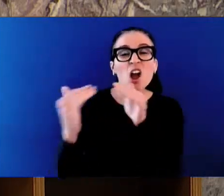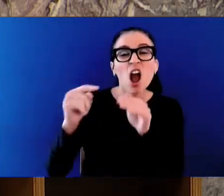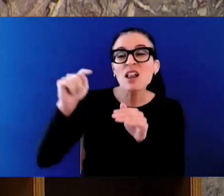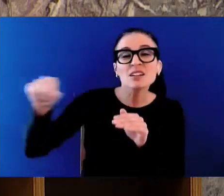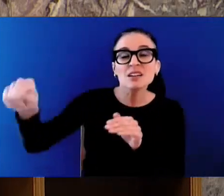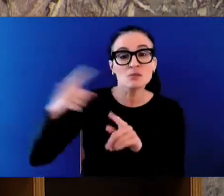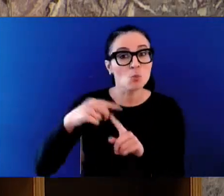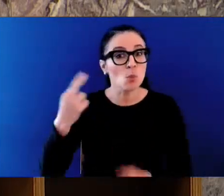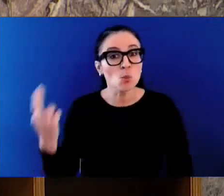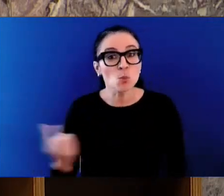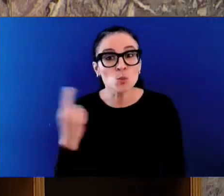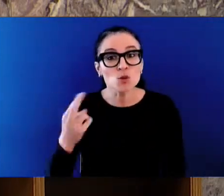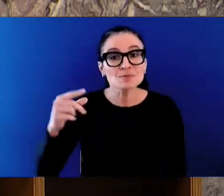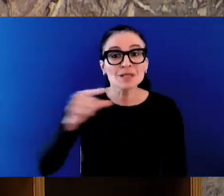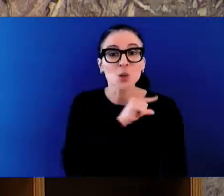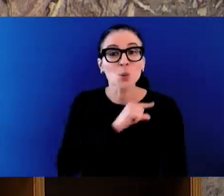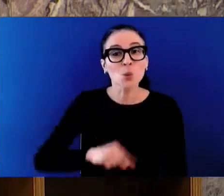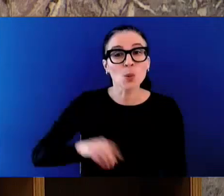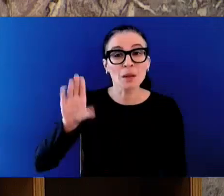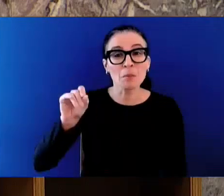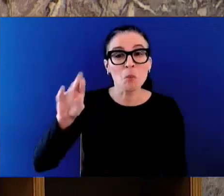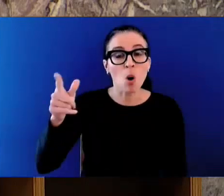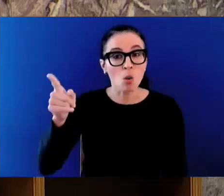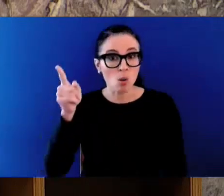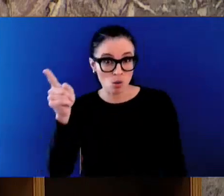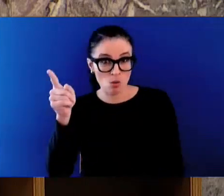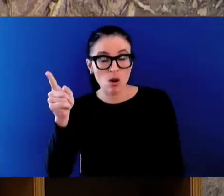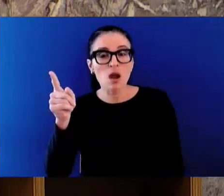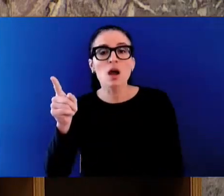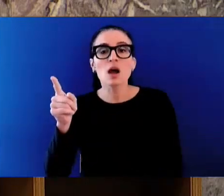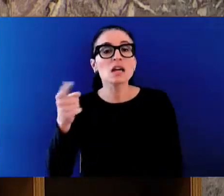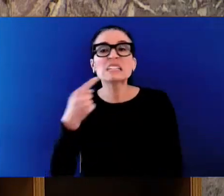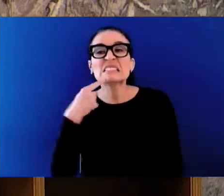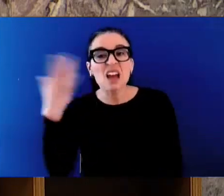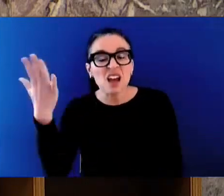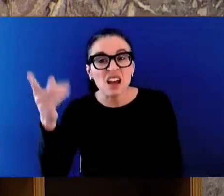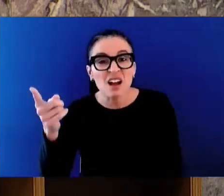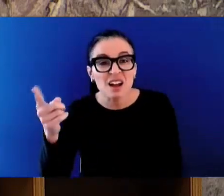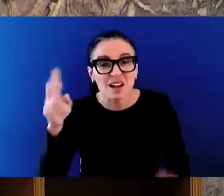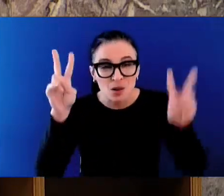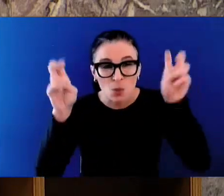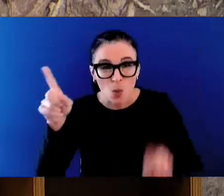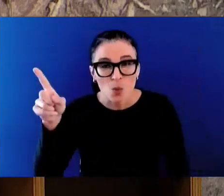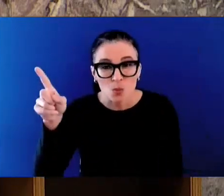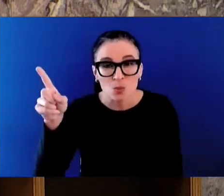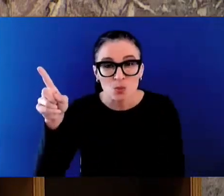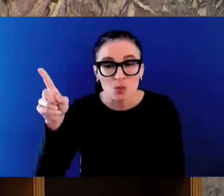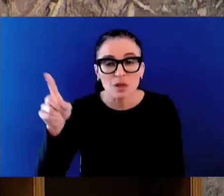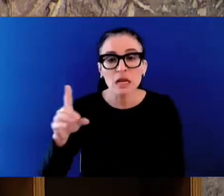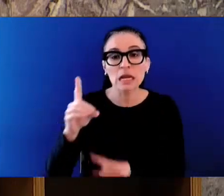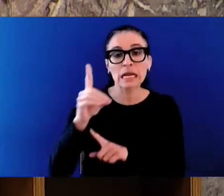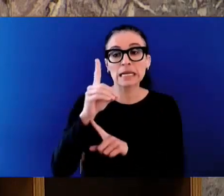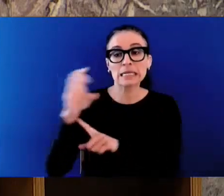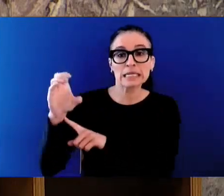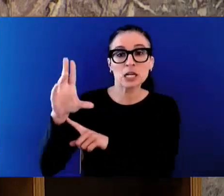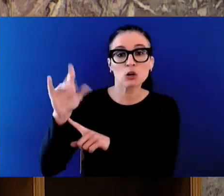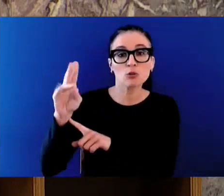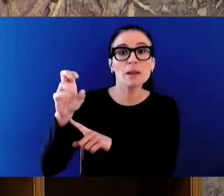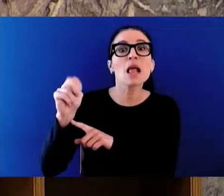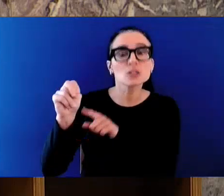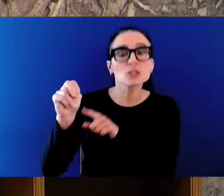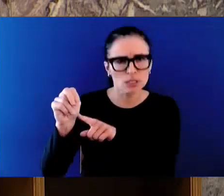said, I quote, decriminalisation works. Again, the facts are clear.